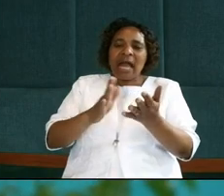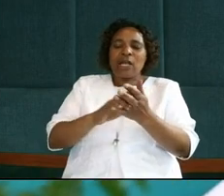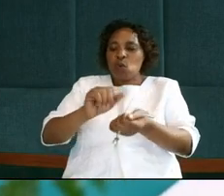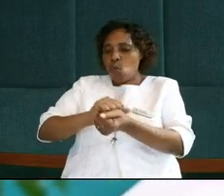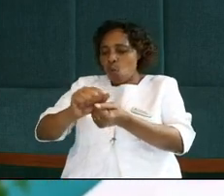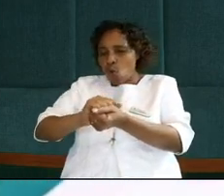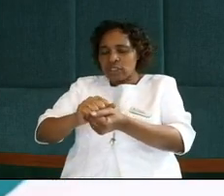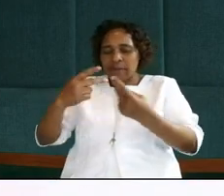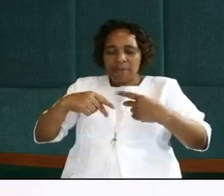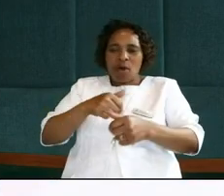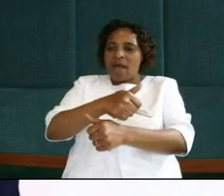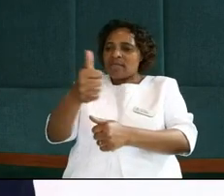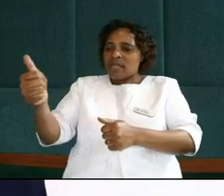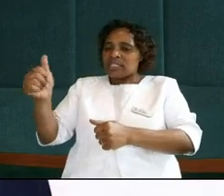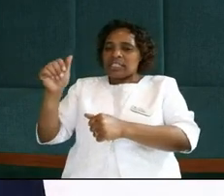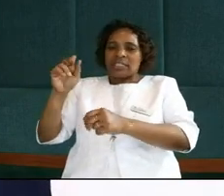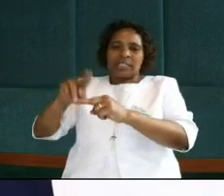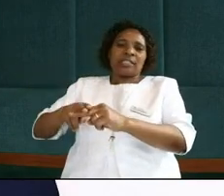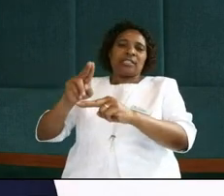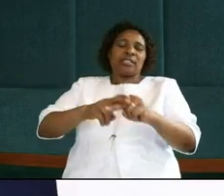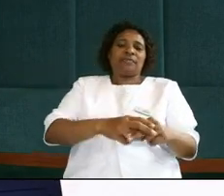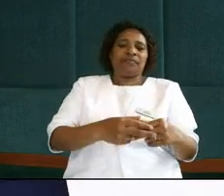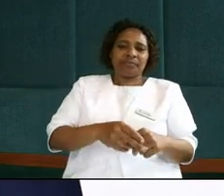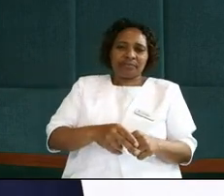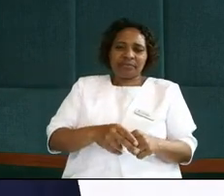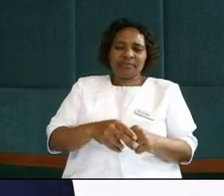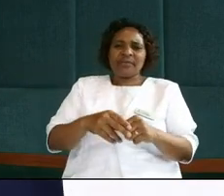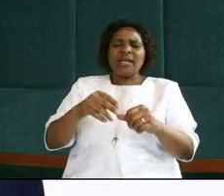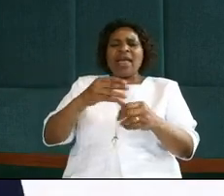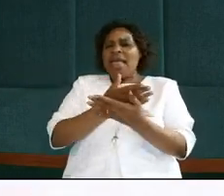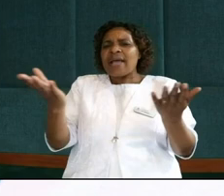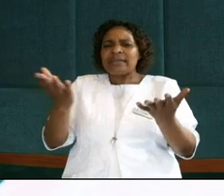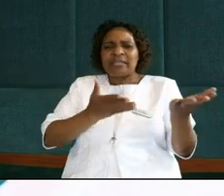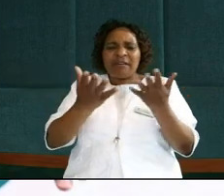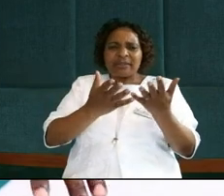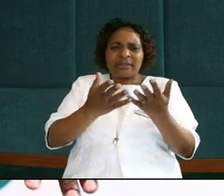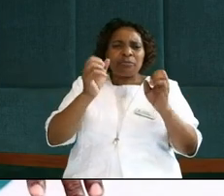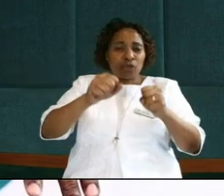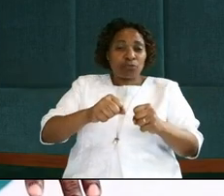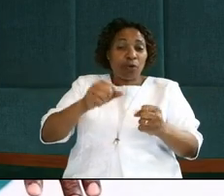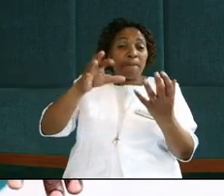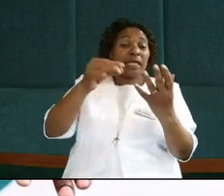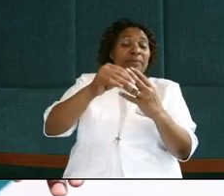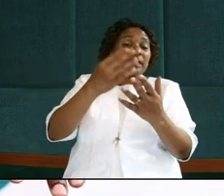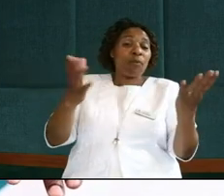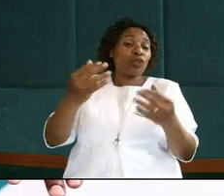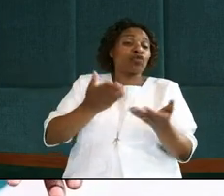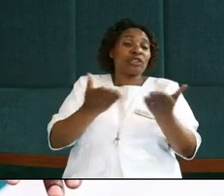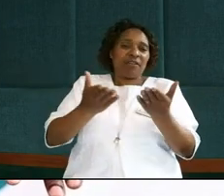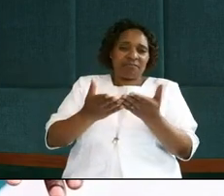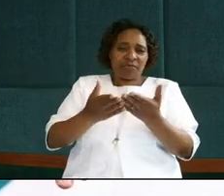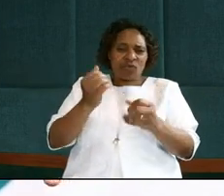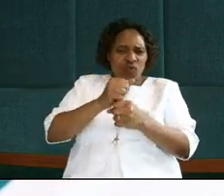people's feet. So in every Passover, there were people assigned, you know who you are in the society. So this is your